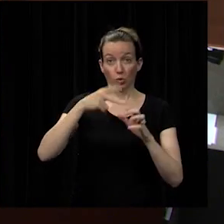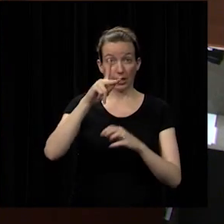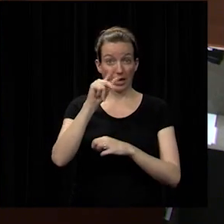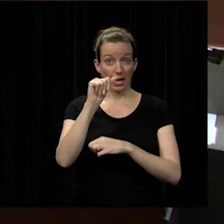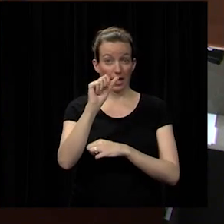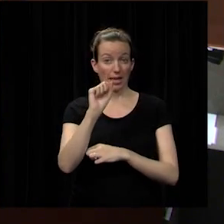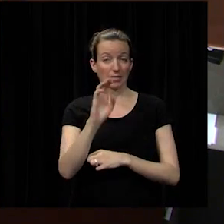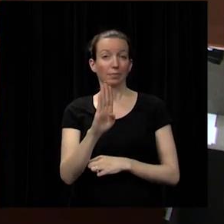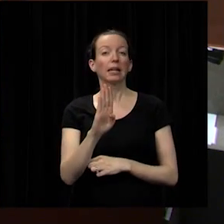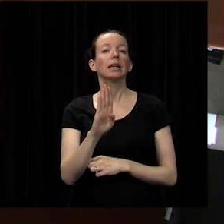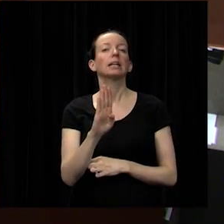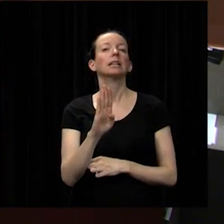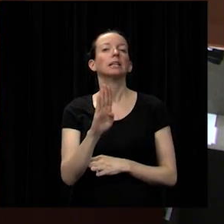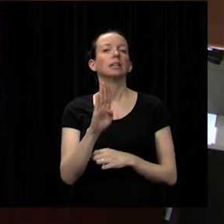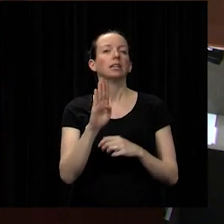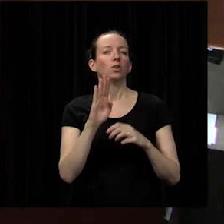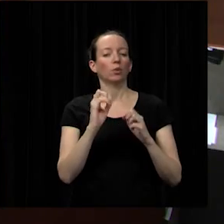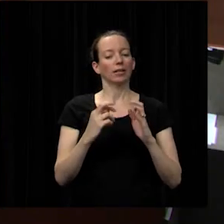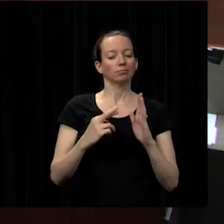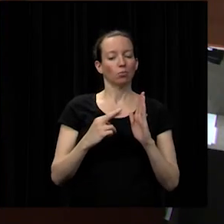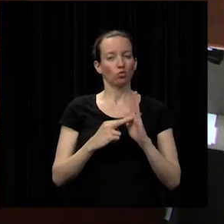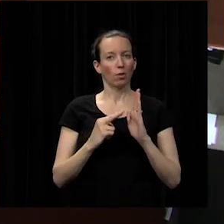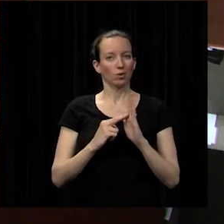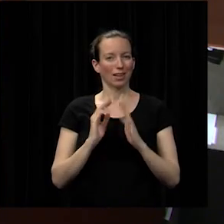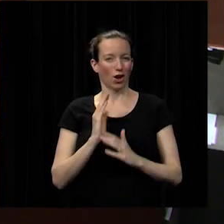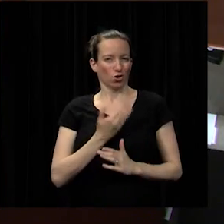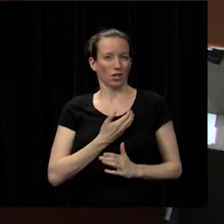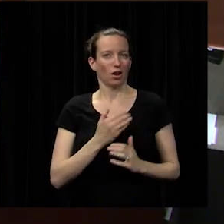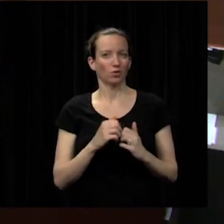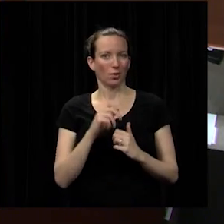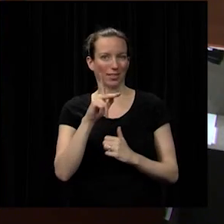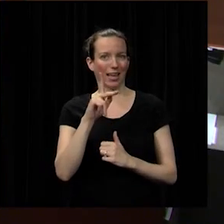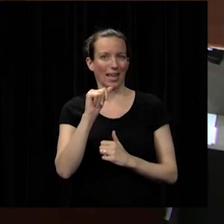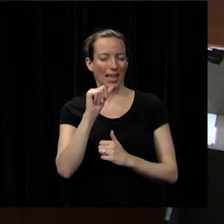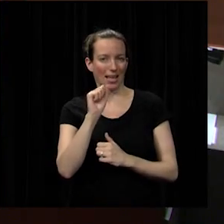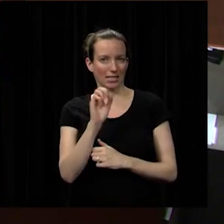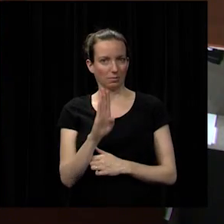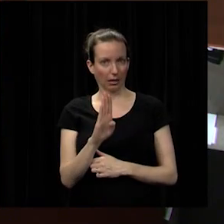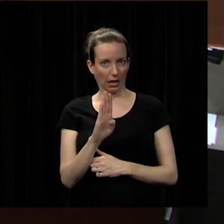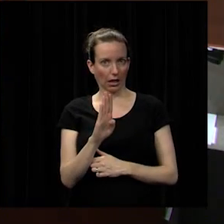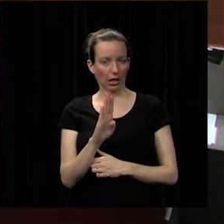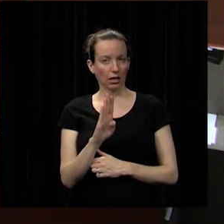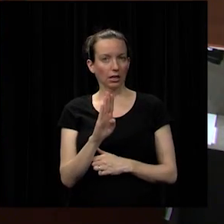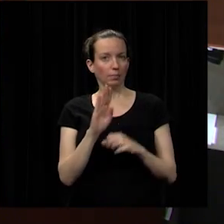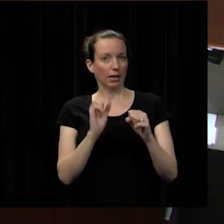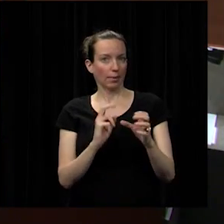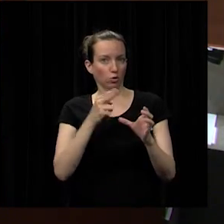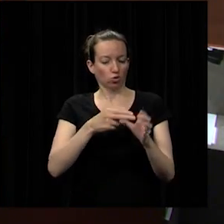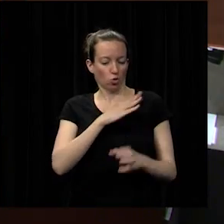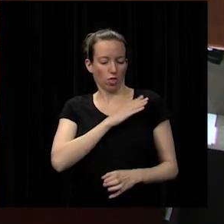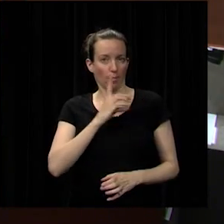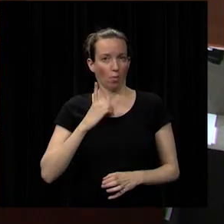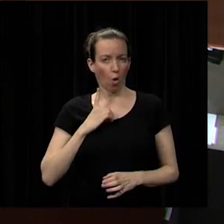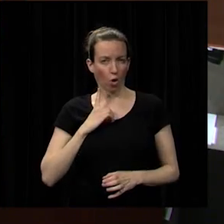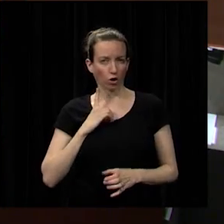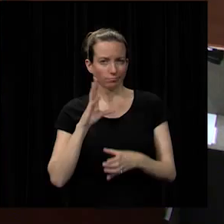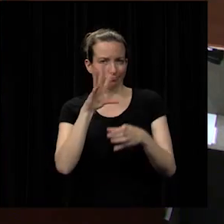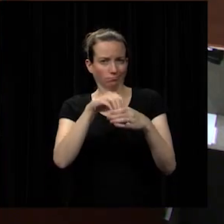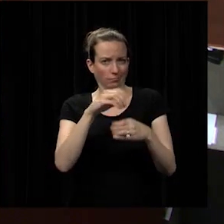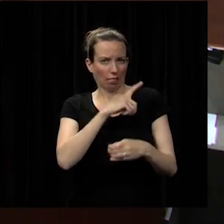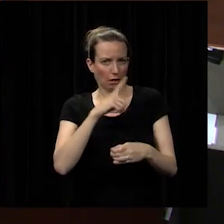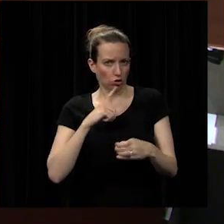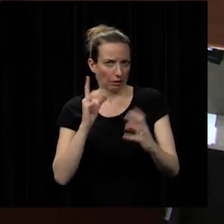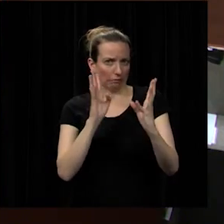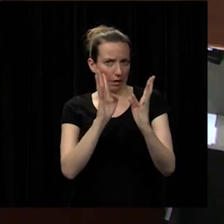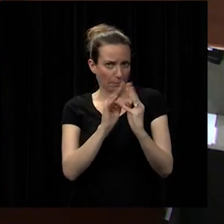us being able to represent ourselves with kasp from a state standpoint and being able to be on the board being part of legislative committee and things such